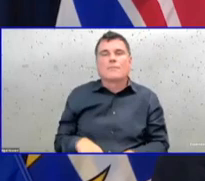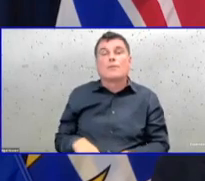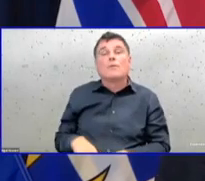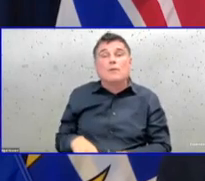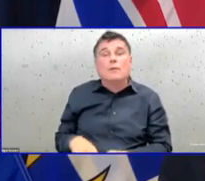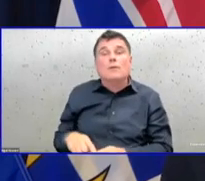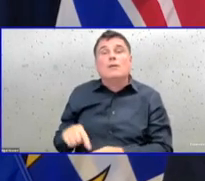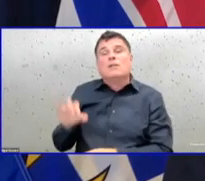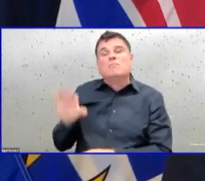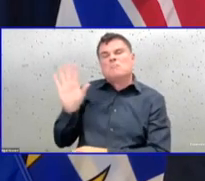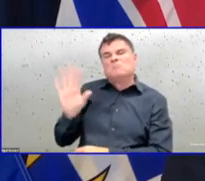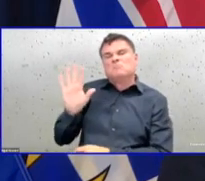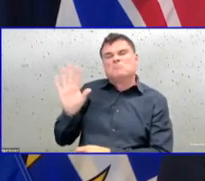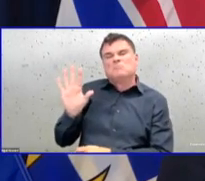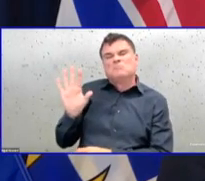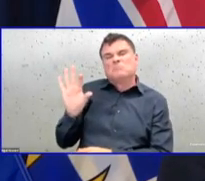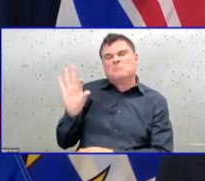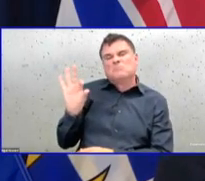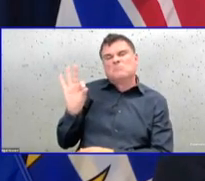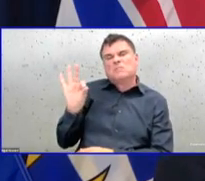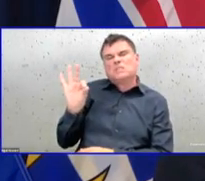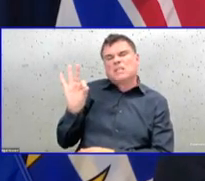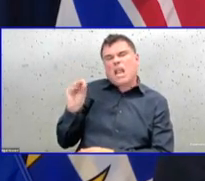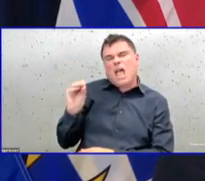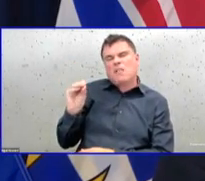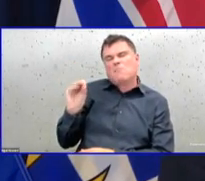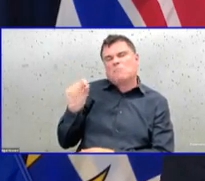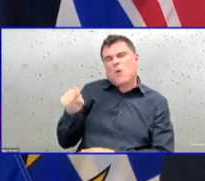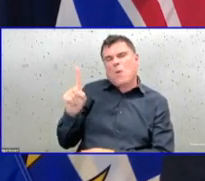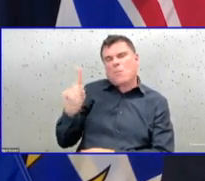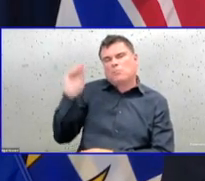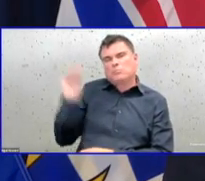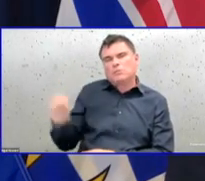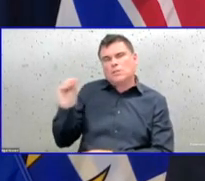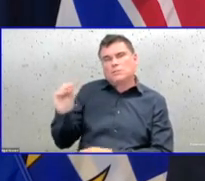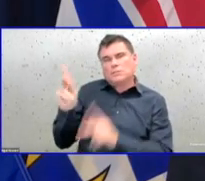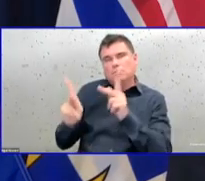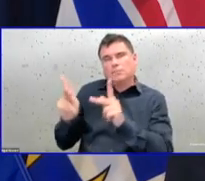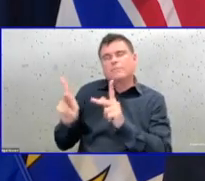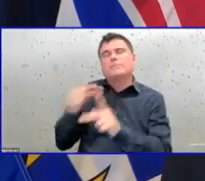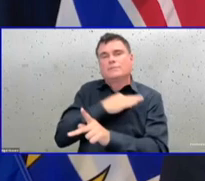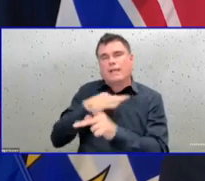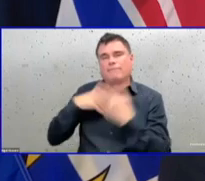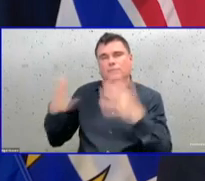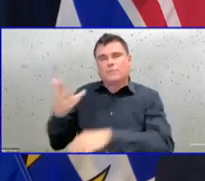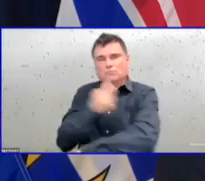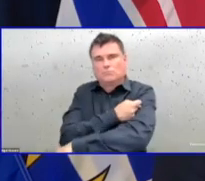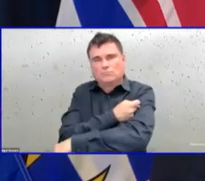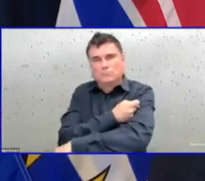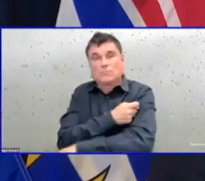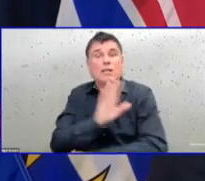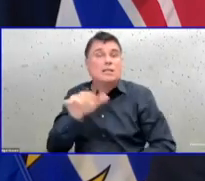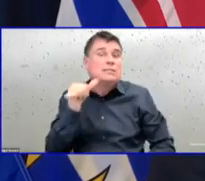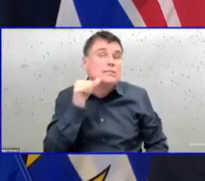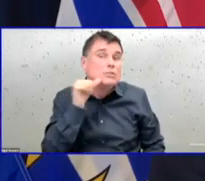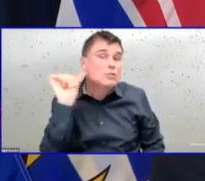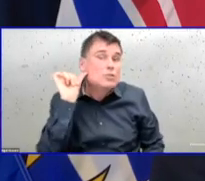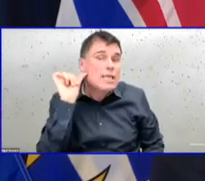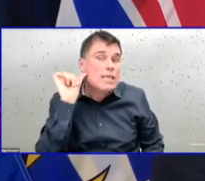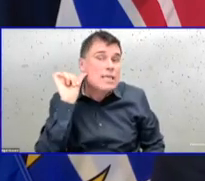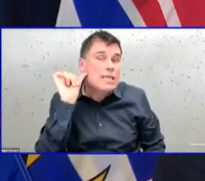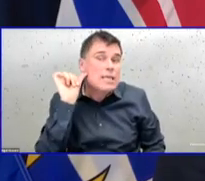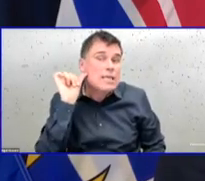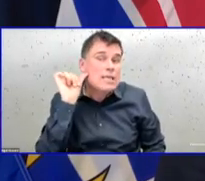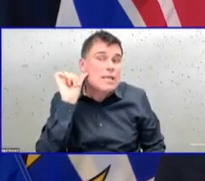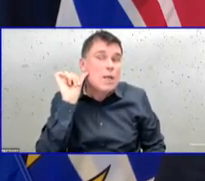number yesterday on November 3rd was 48,598 healthcare workers or 96.5 percent.